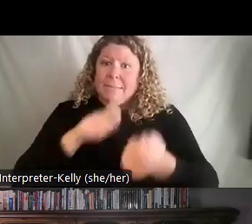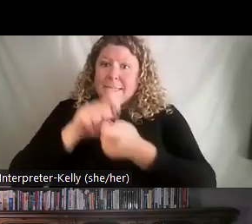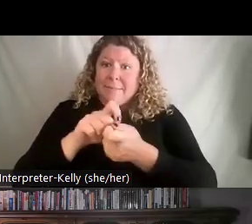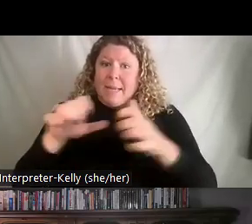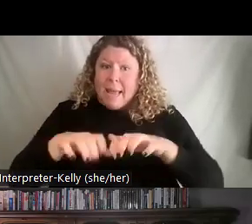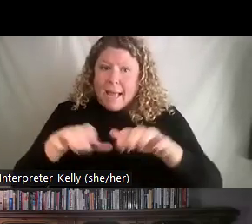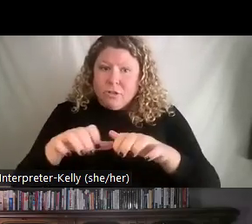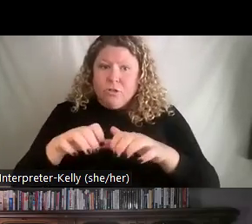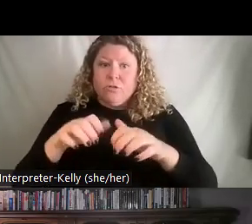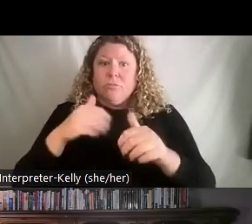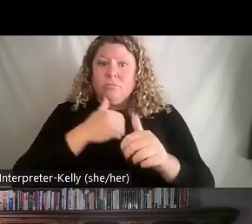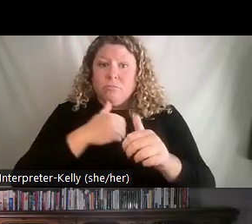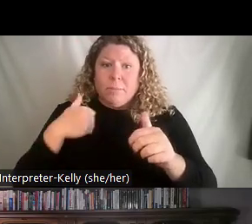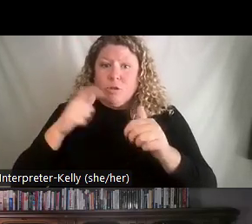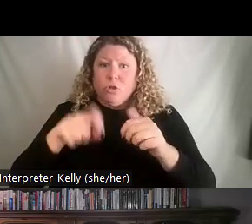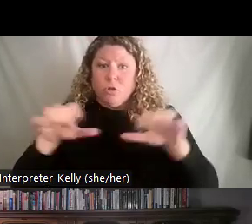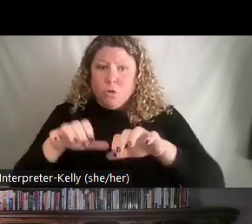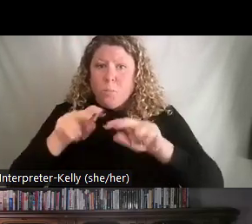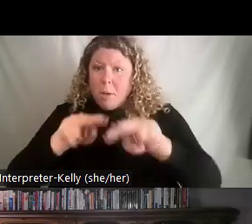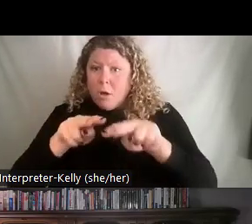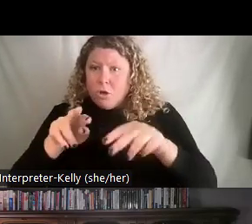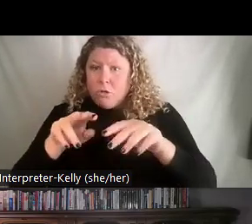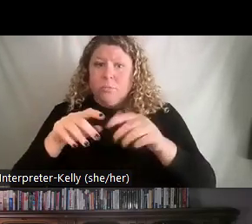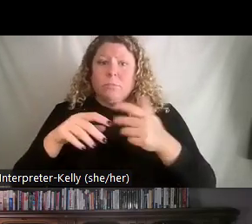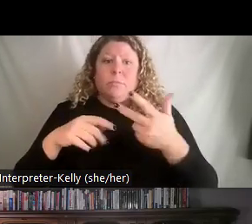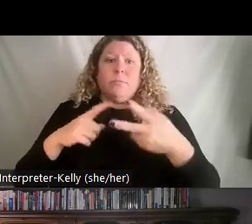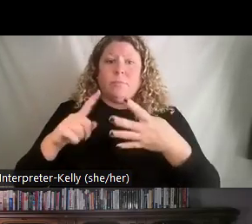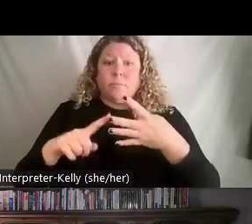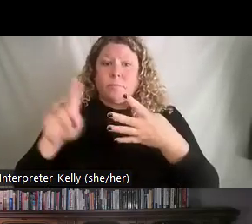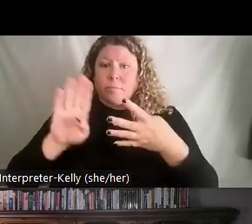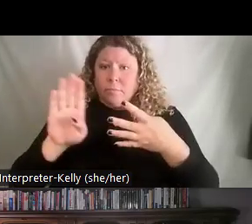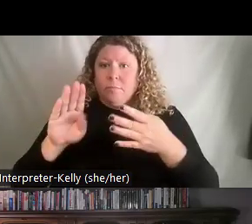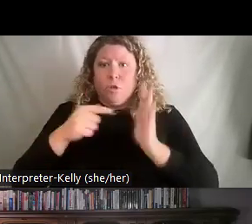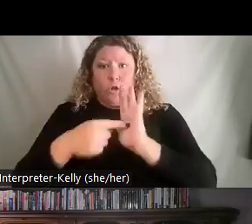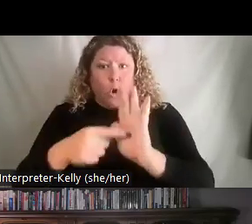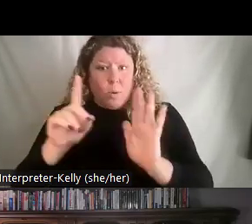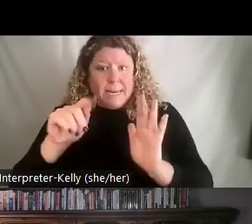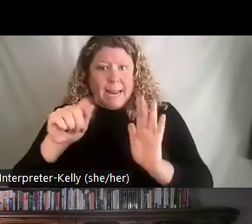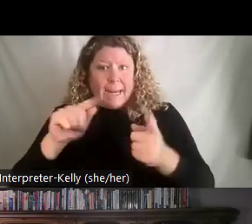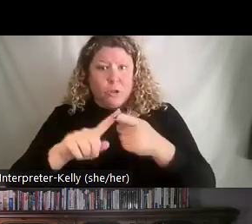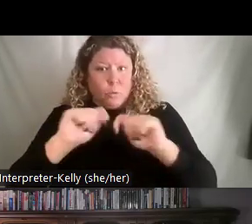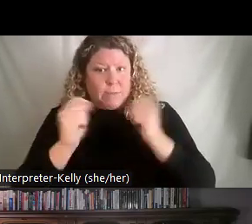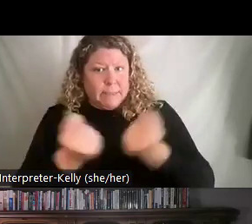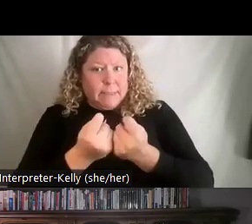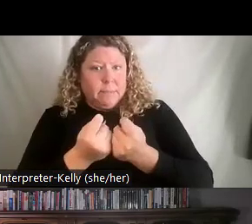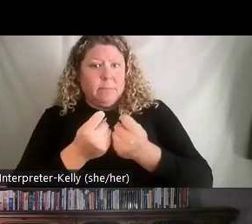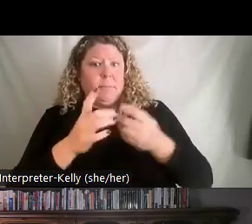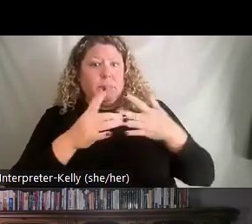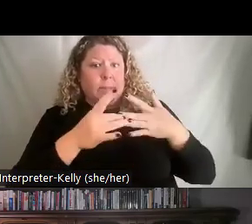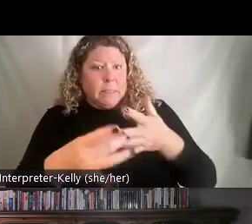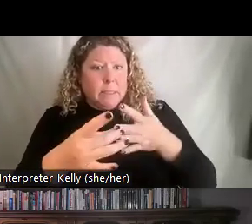monitor their progress to see that results are achieved? Do you B, present the data to the team and lead them in developing solutions, set